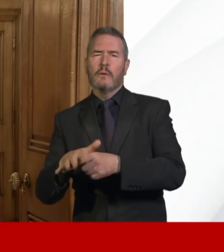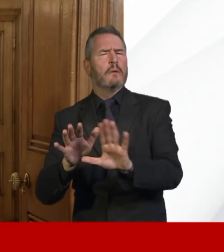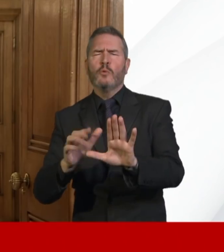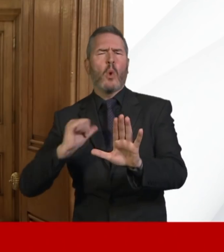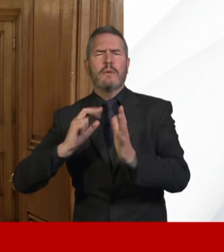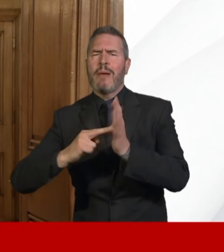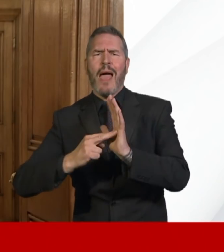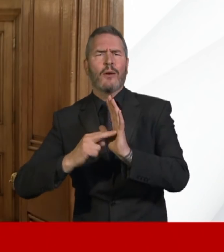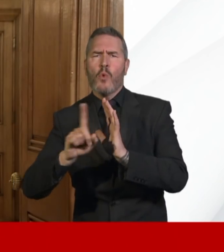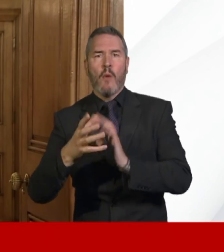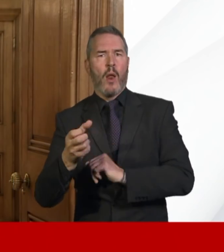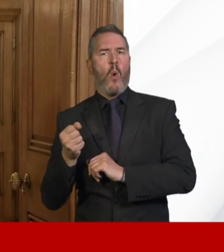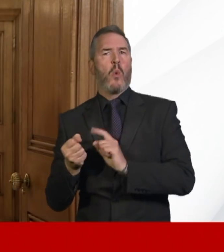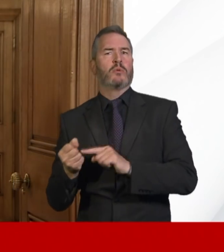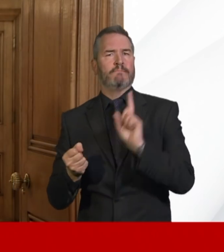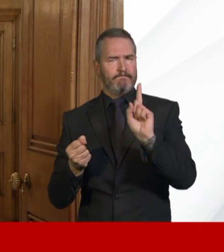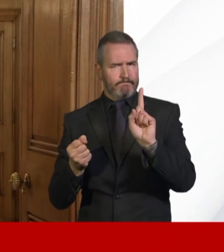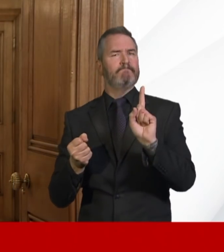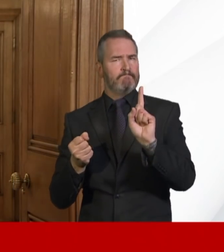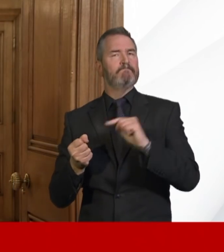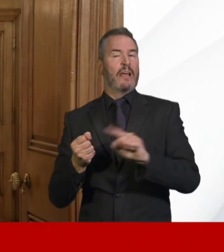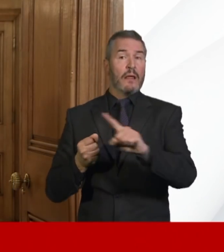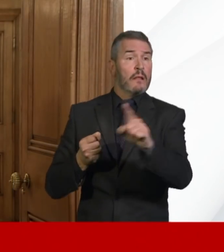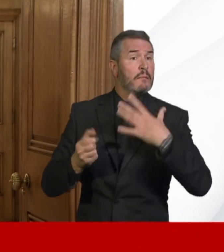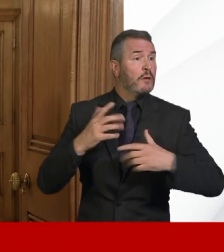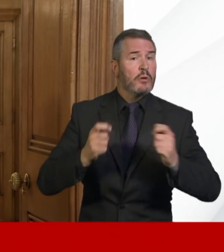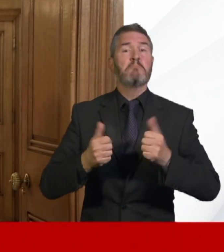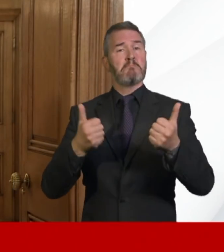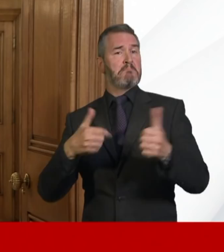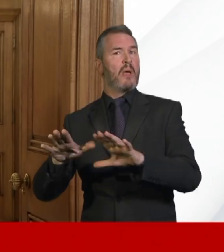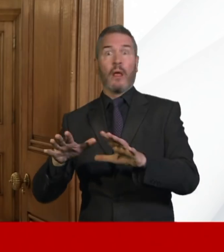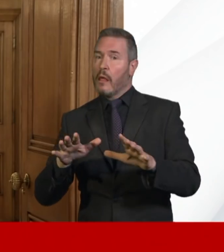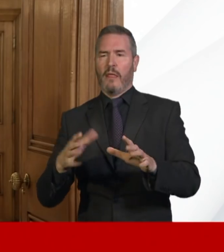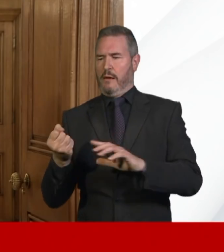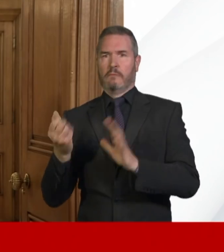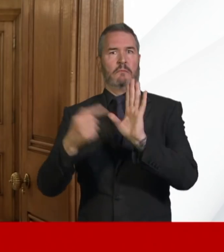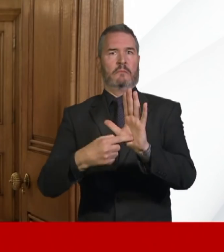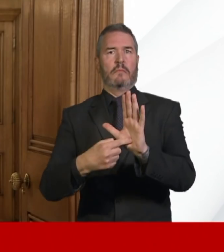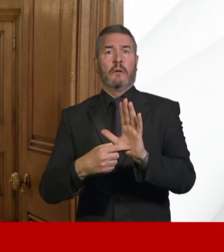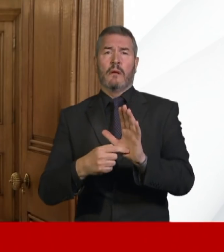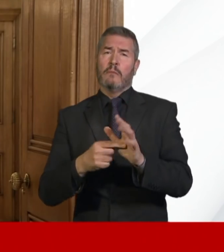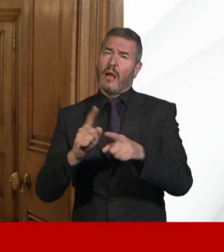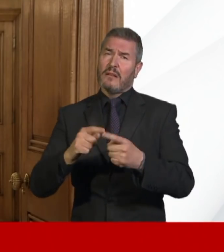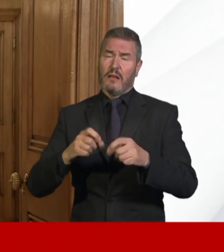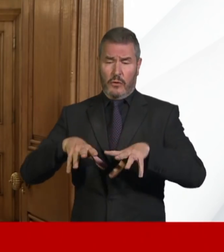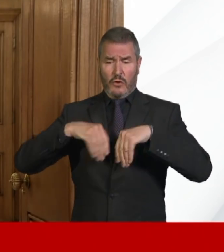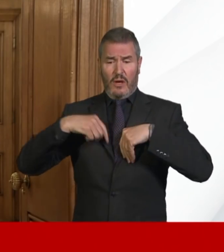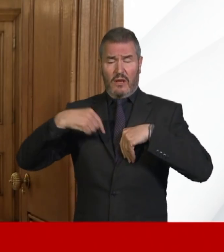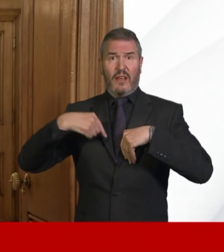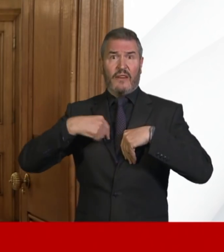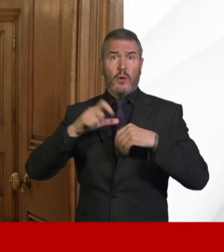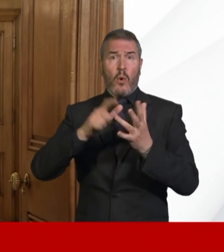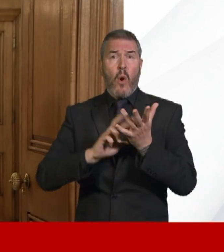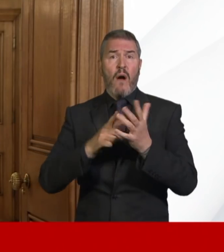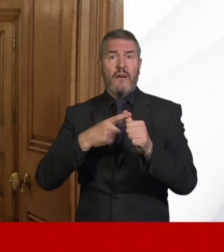intention. We hope and believe that these measures can be sufficient, but it will take, because of the nature of the virus, a couple of weeks, as Jenny's